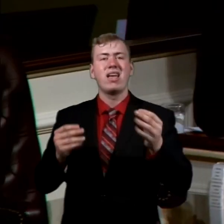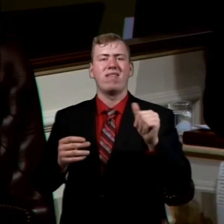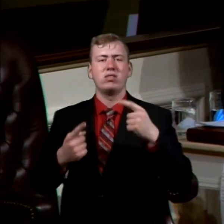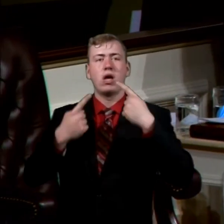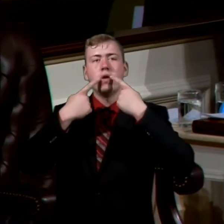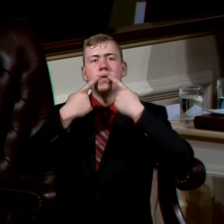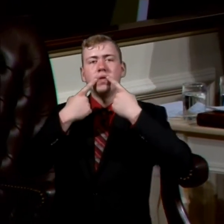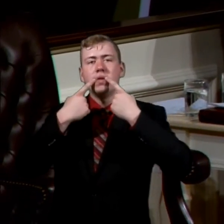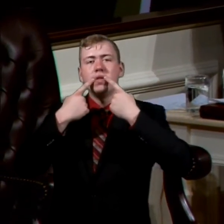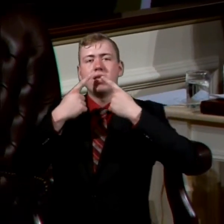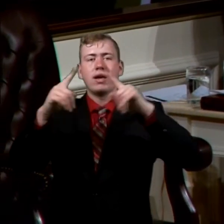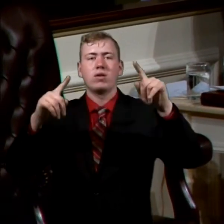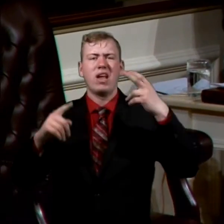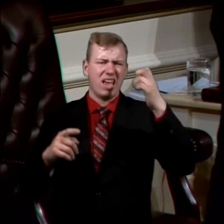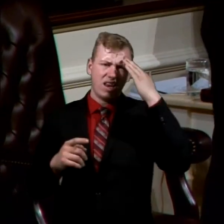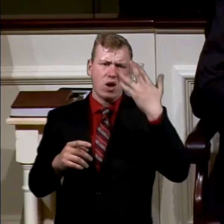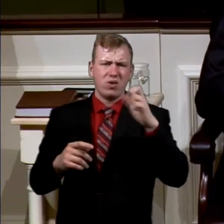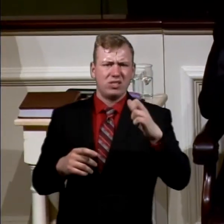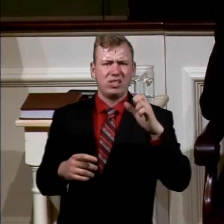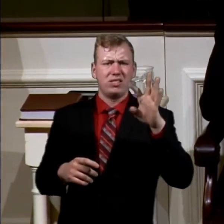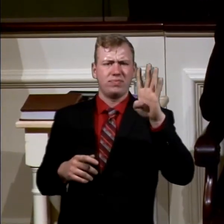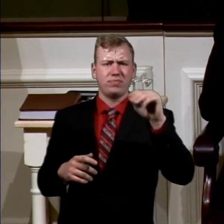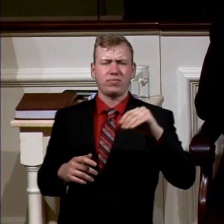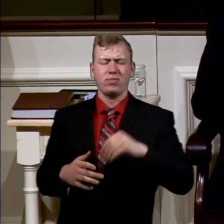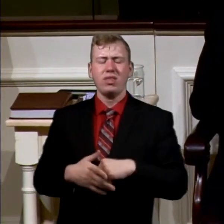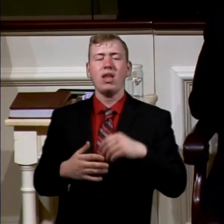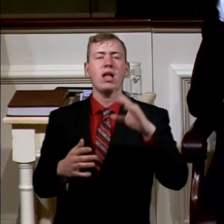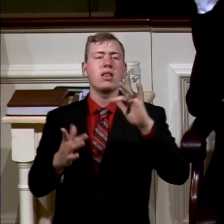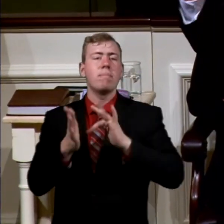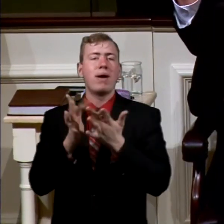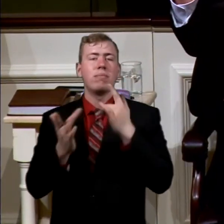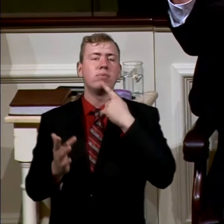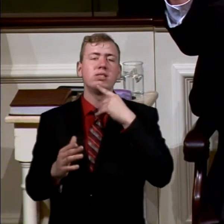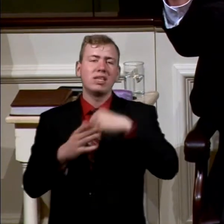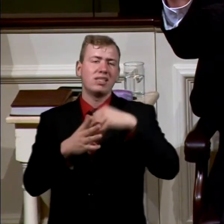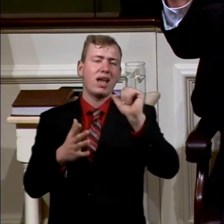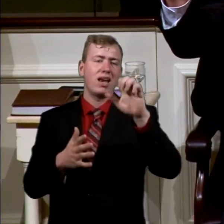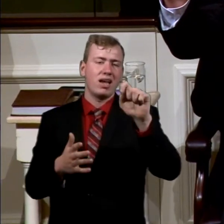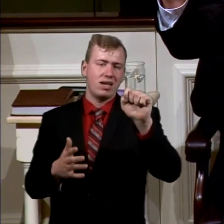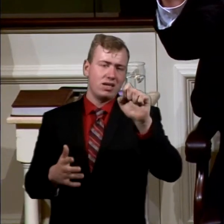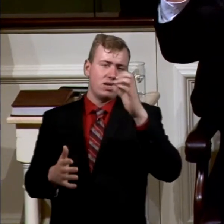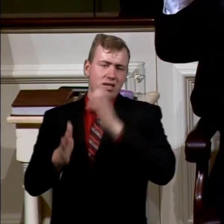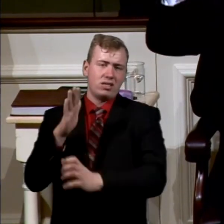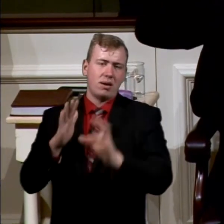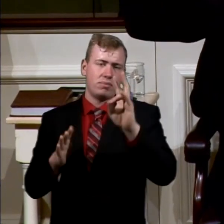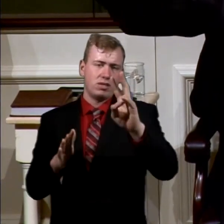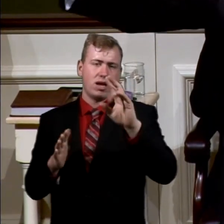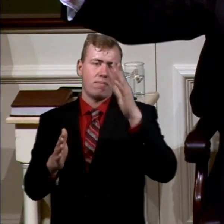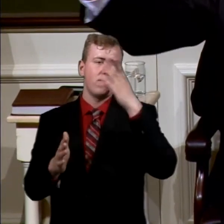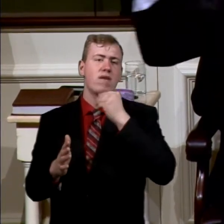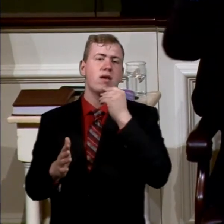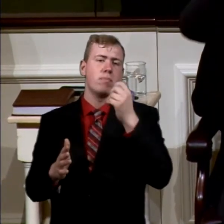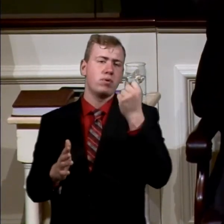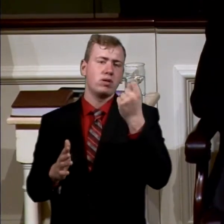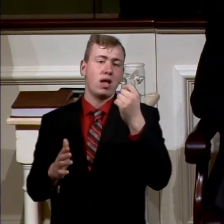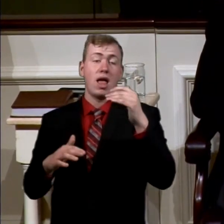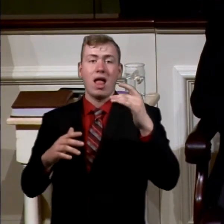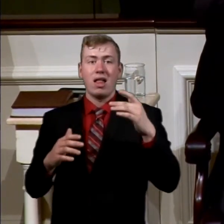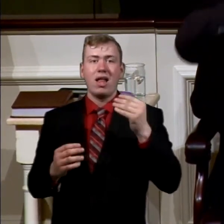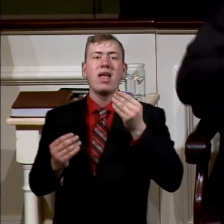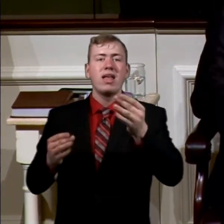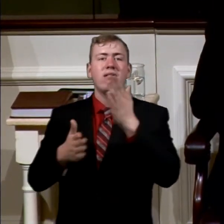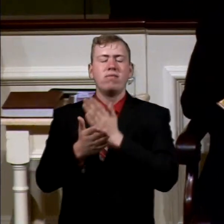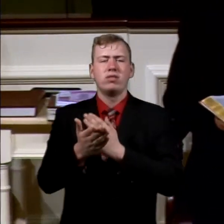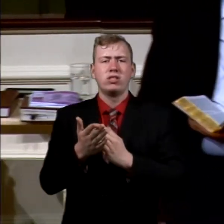He knows he's 40. The Bible tells us in Acts chapter 7 and Hebrews chapter 11. He gives us some commentary on what was